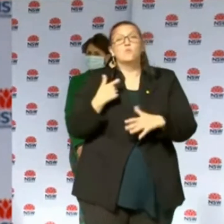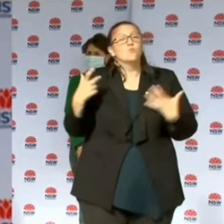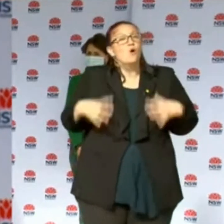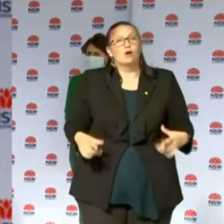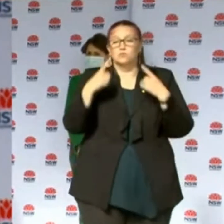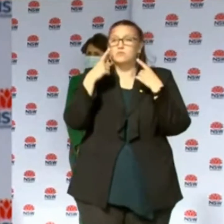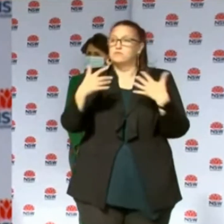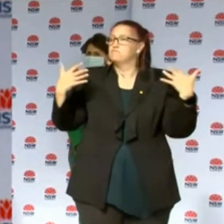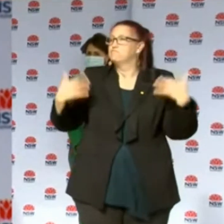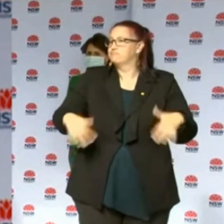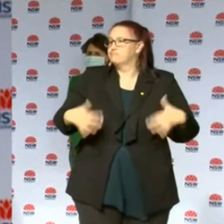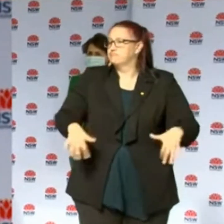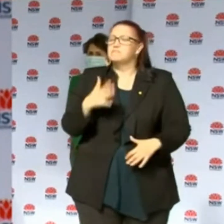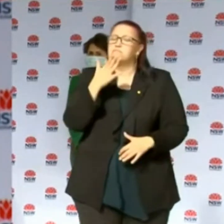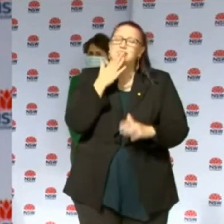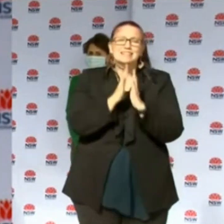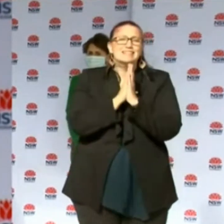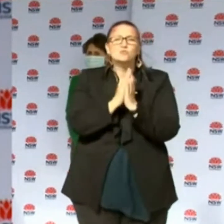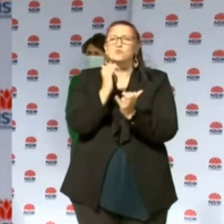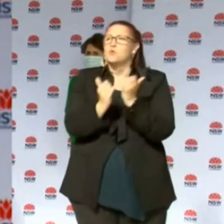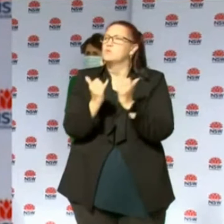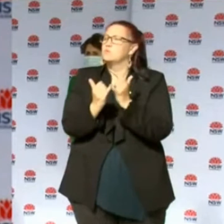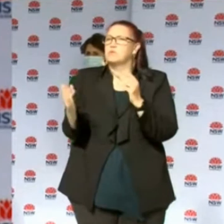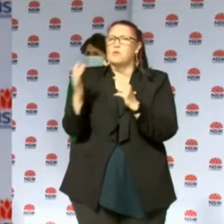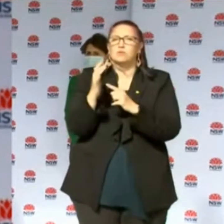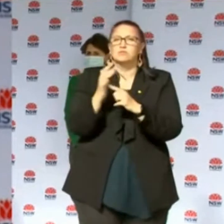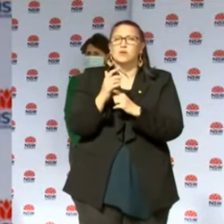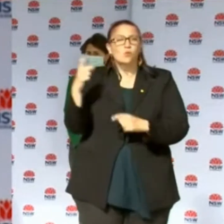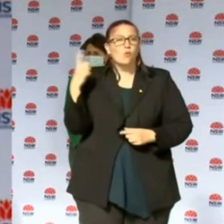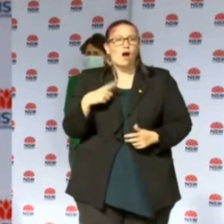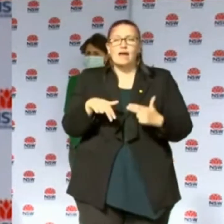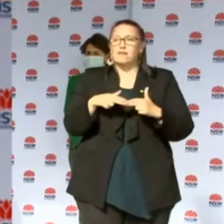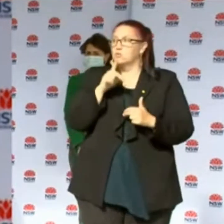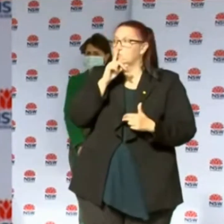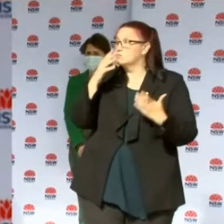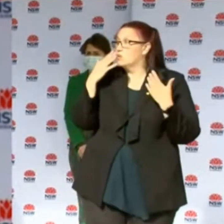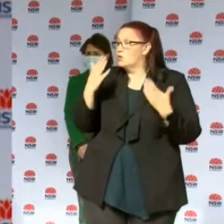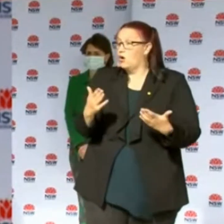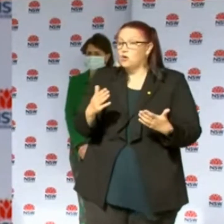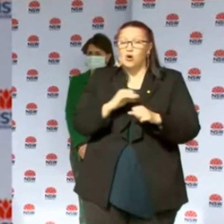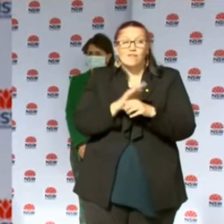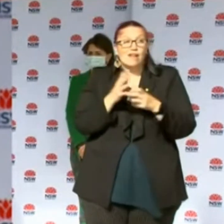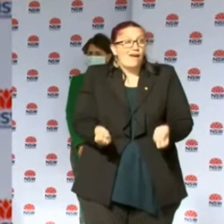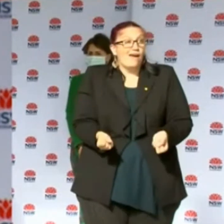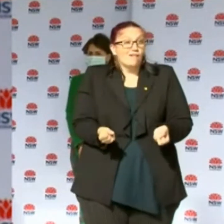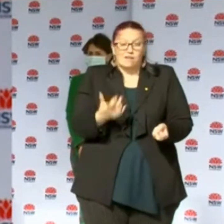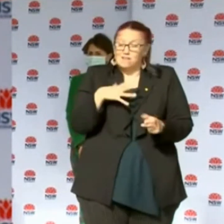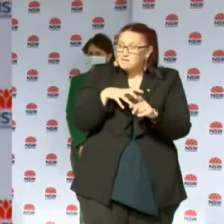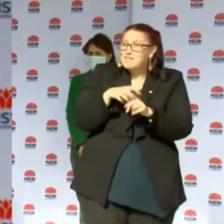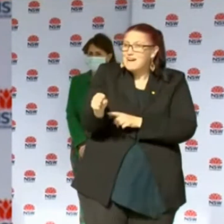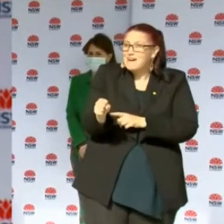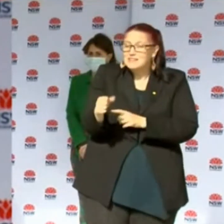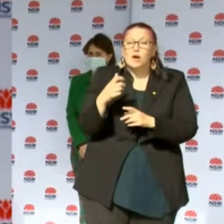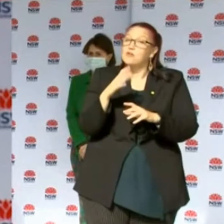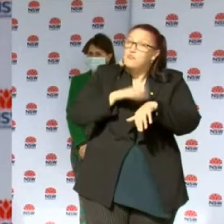incredibly important at this time that we flush out any unrecognised chains of transmission. So of the